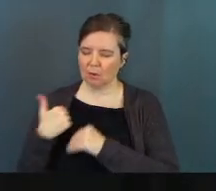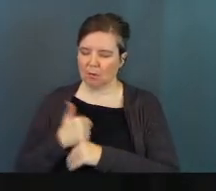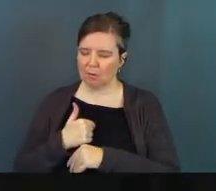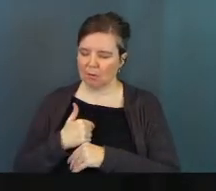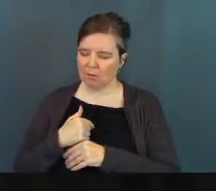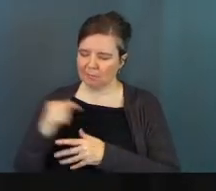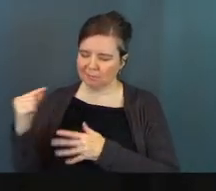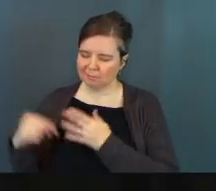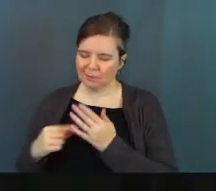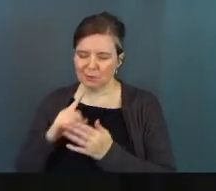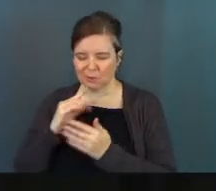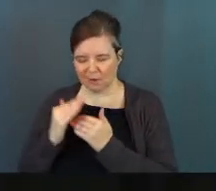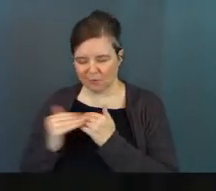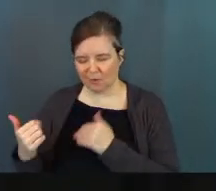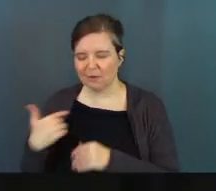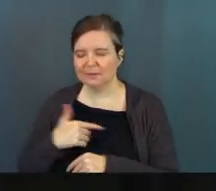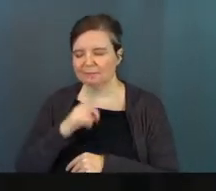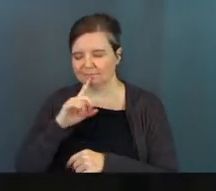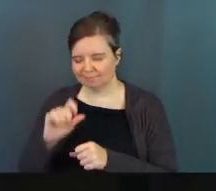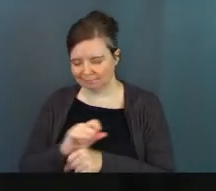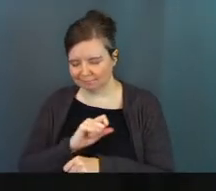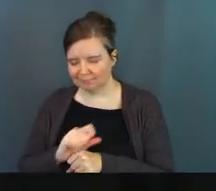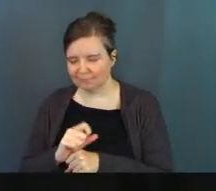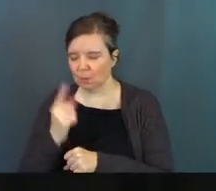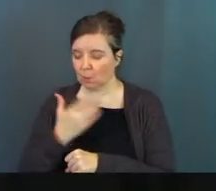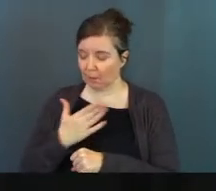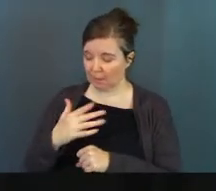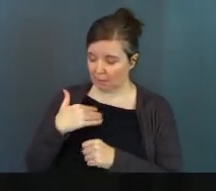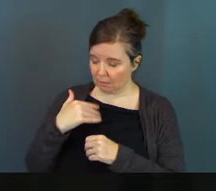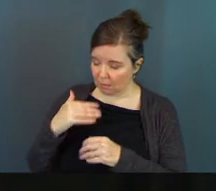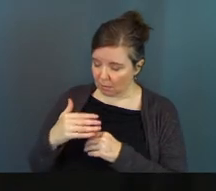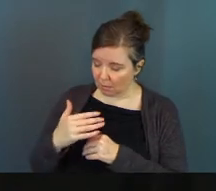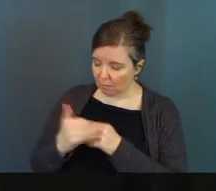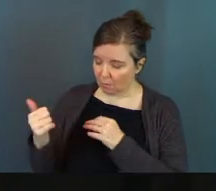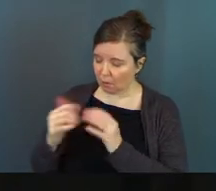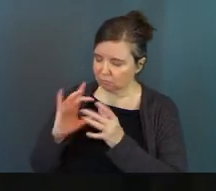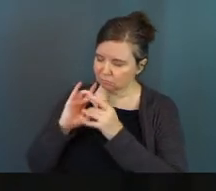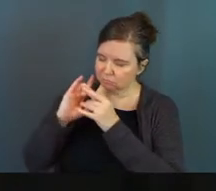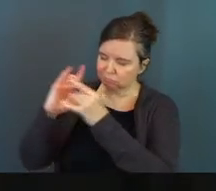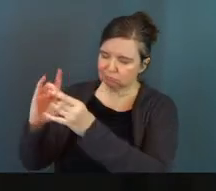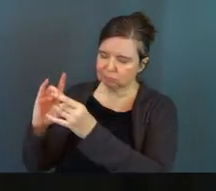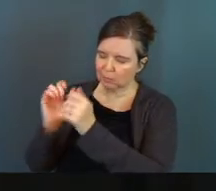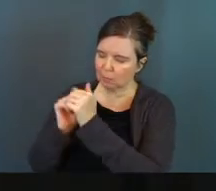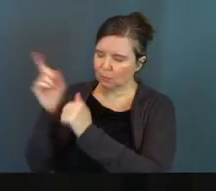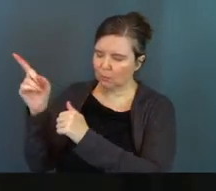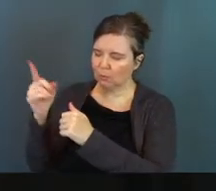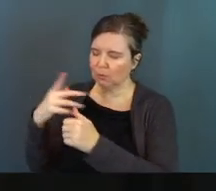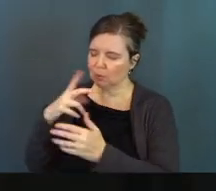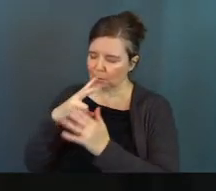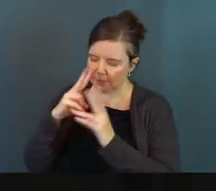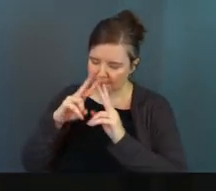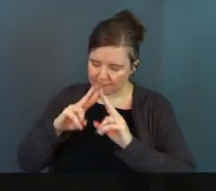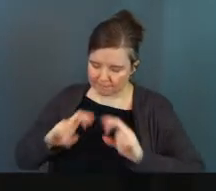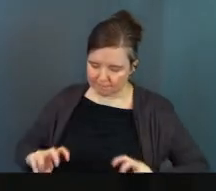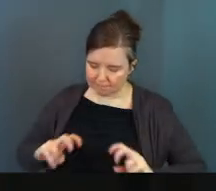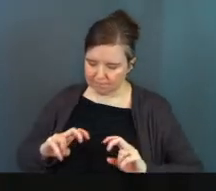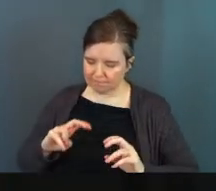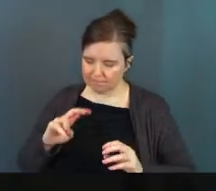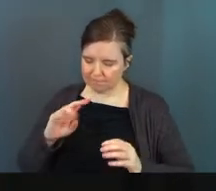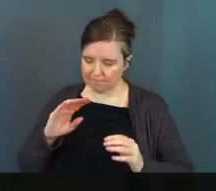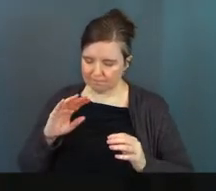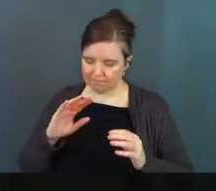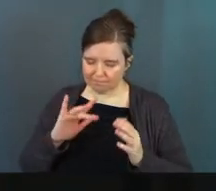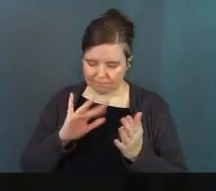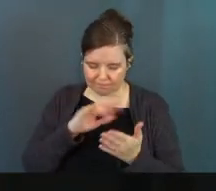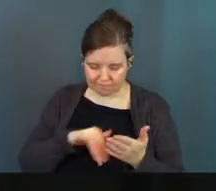because you have absolutely called us, God. And one of the things you have called us into is a relationship with you today, Lord. And so as we dig into this series, God, and we